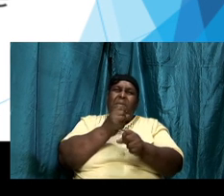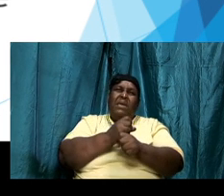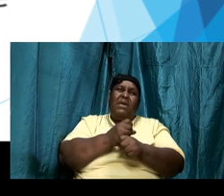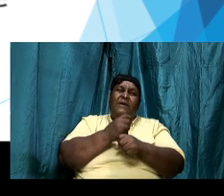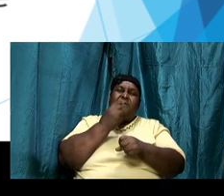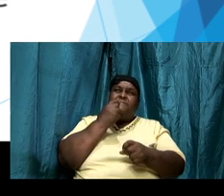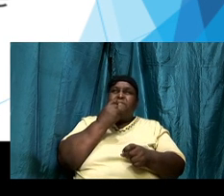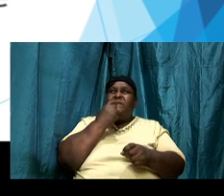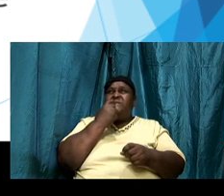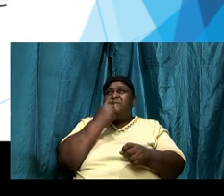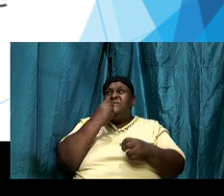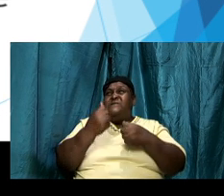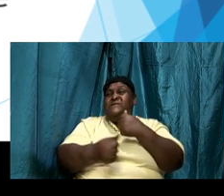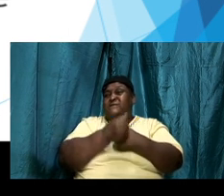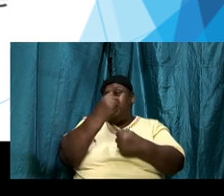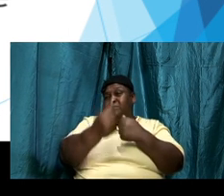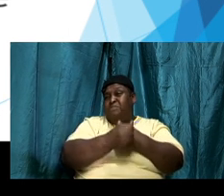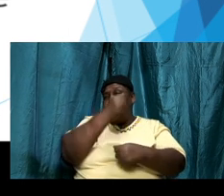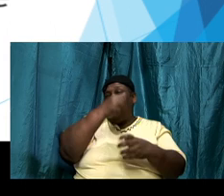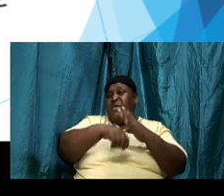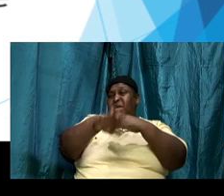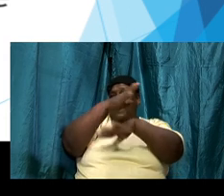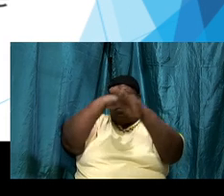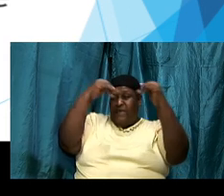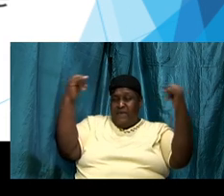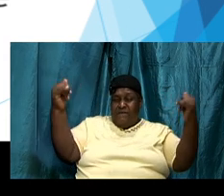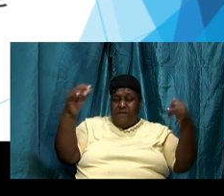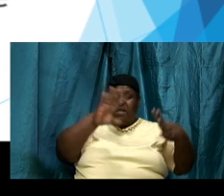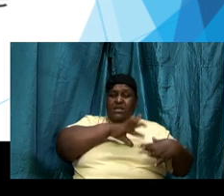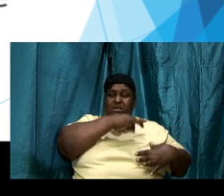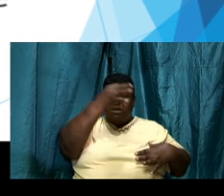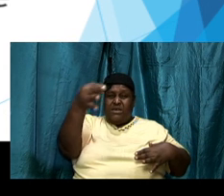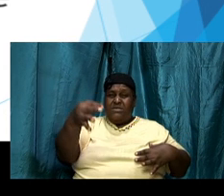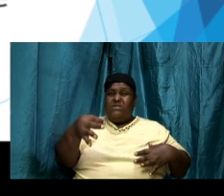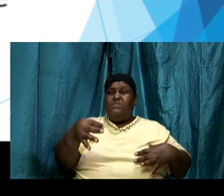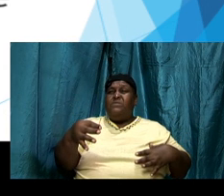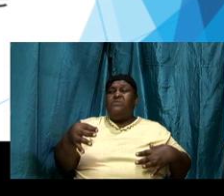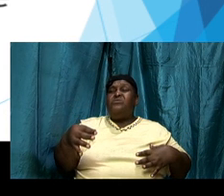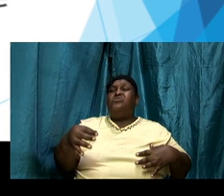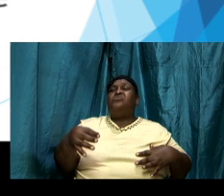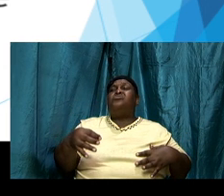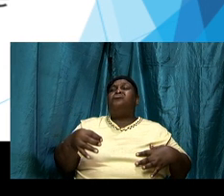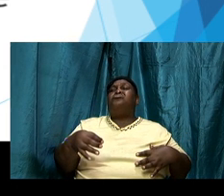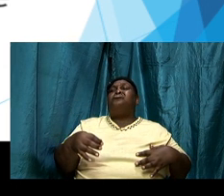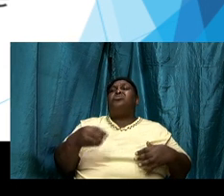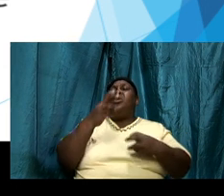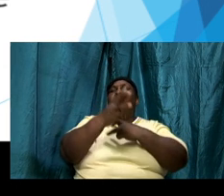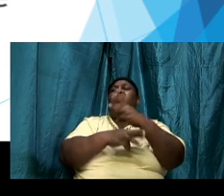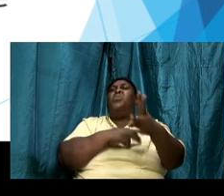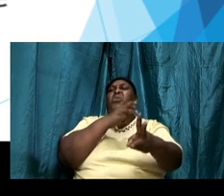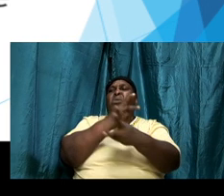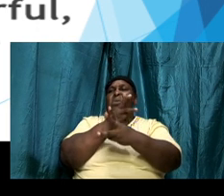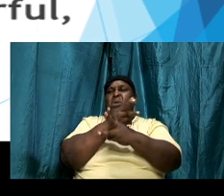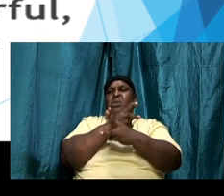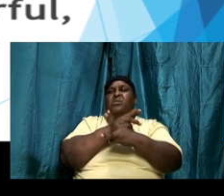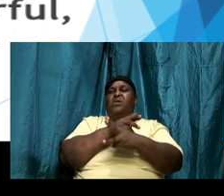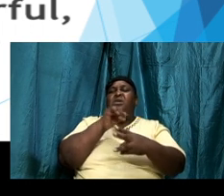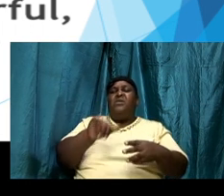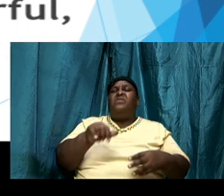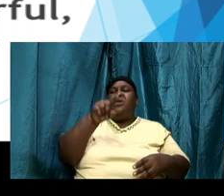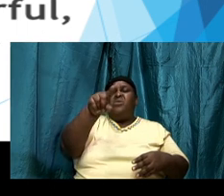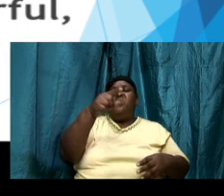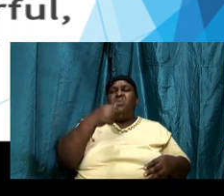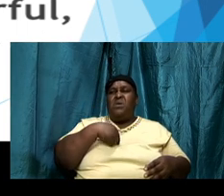in the heavenlies in the spiritual battle that you and I are in